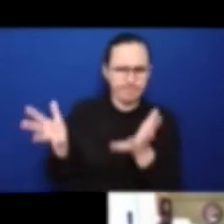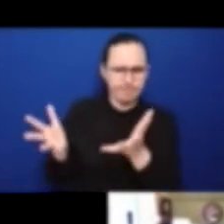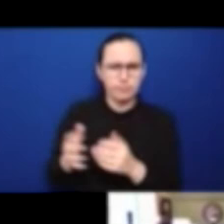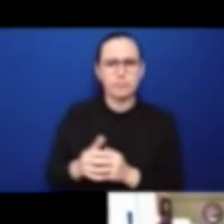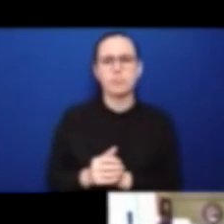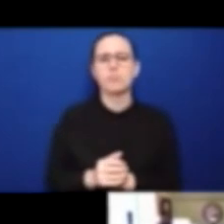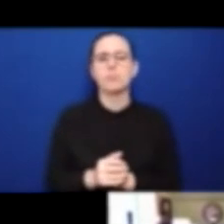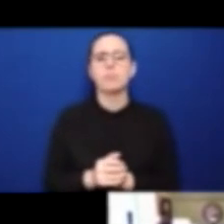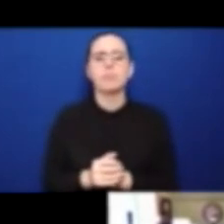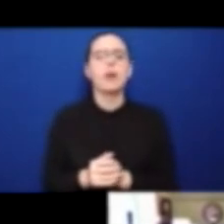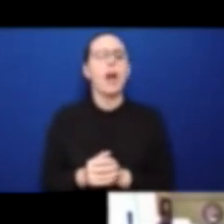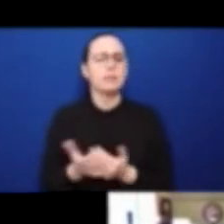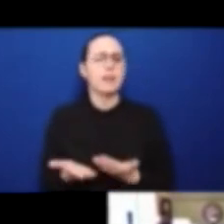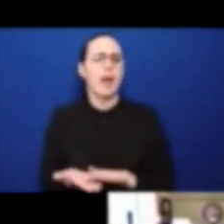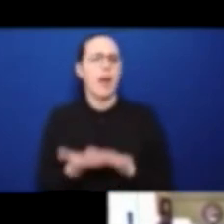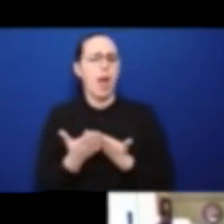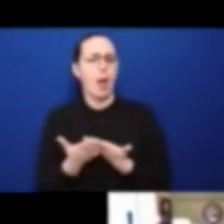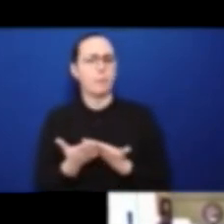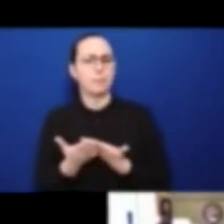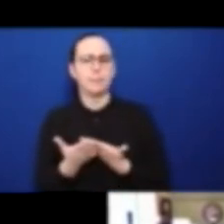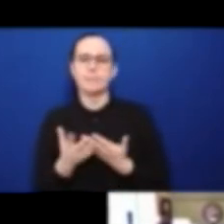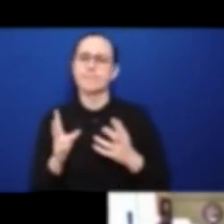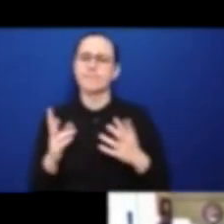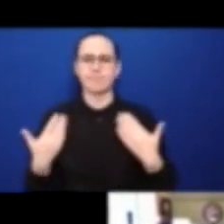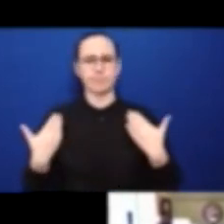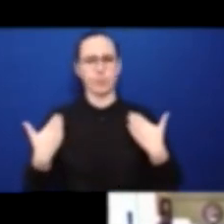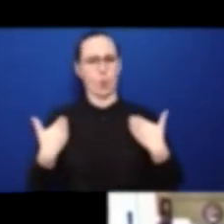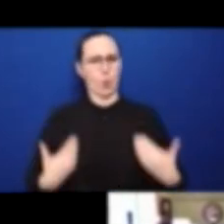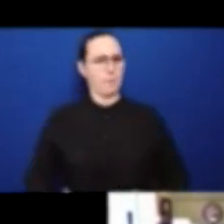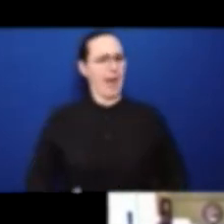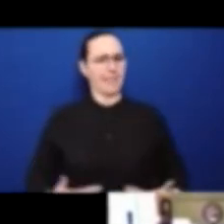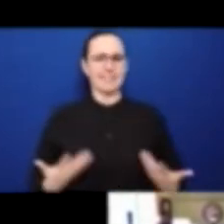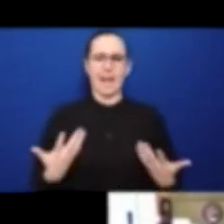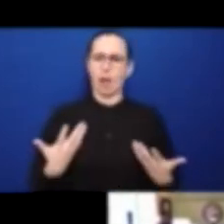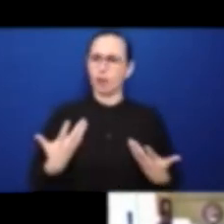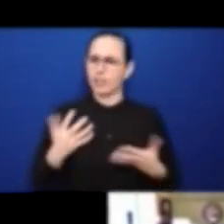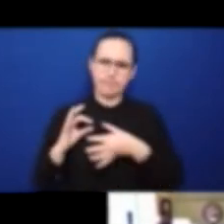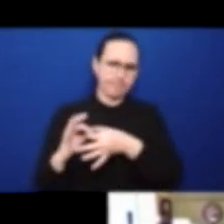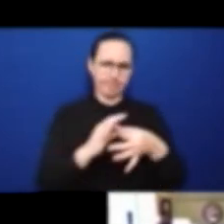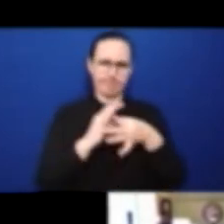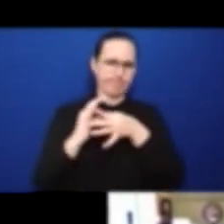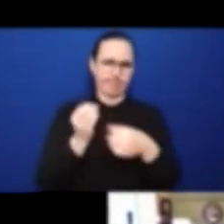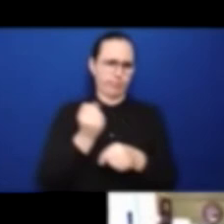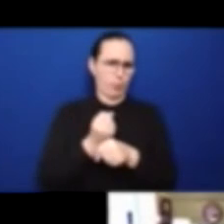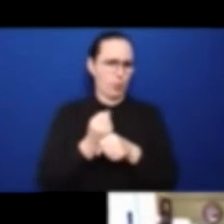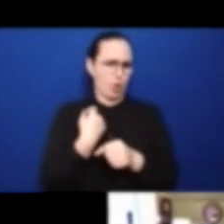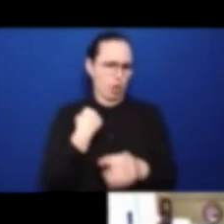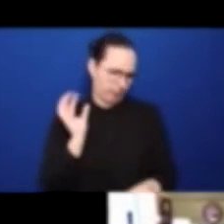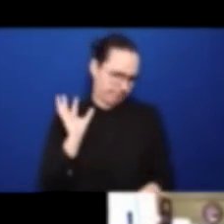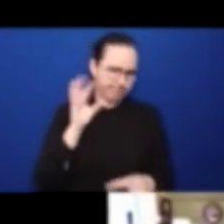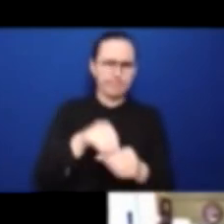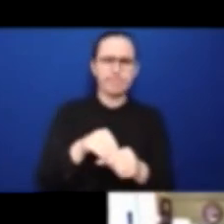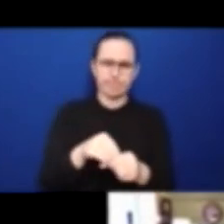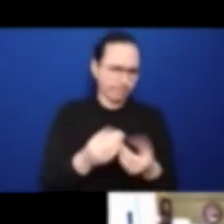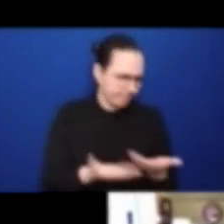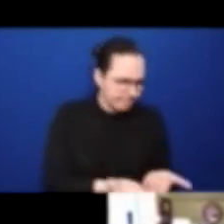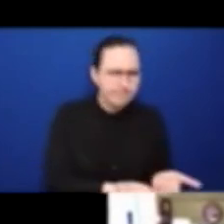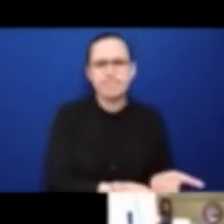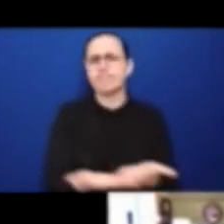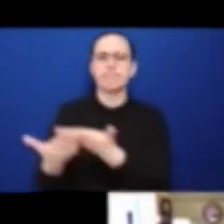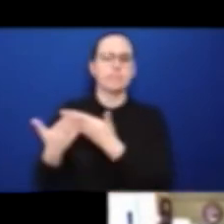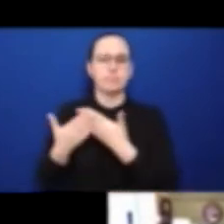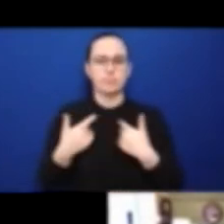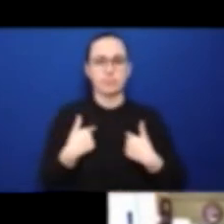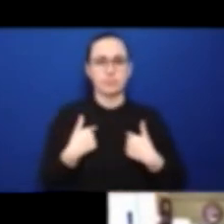that we've made progress on all of those fronts. That we have not only law and policy change within states,